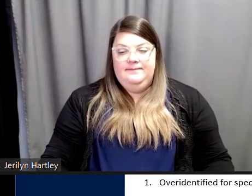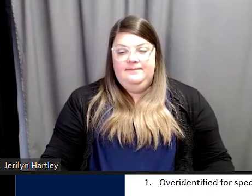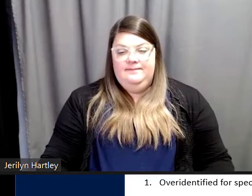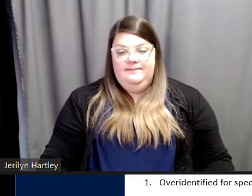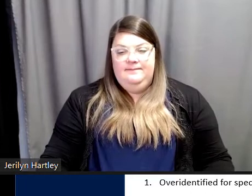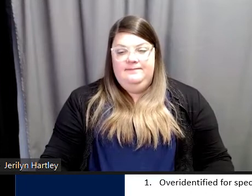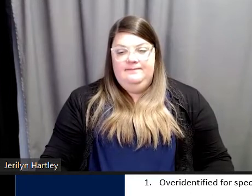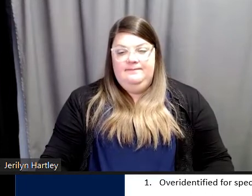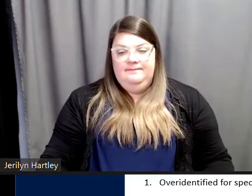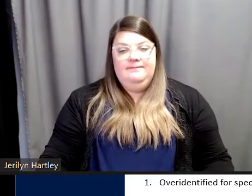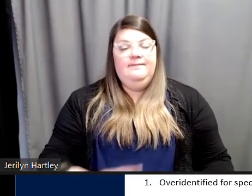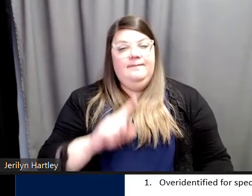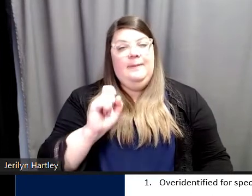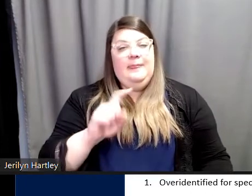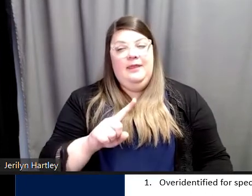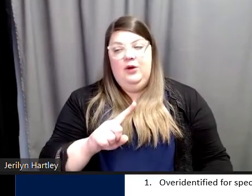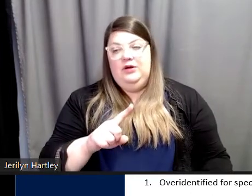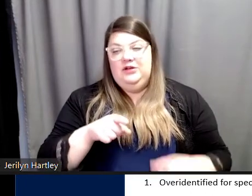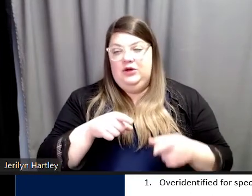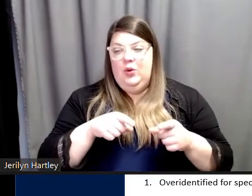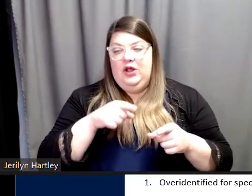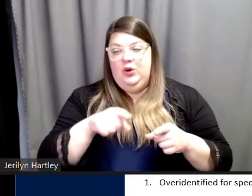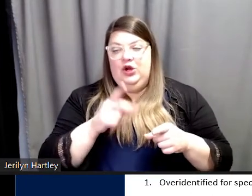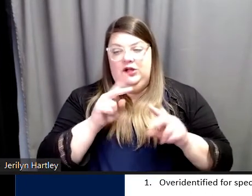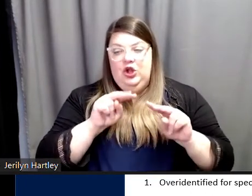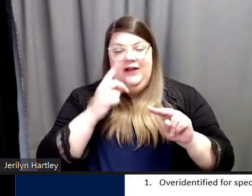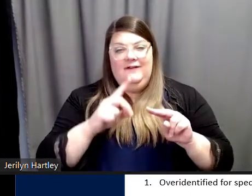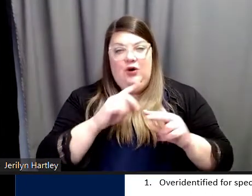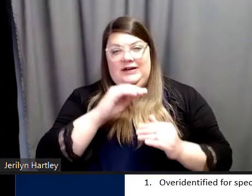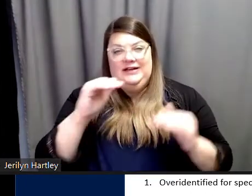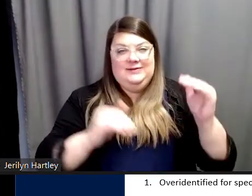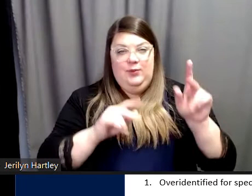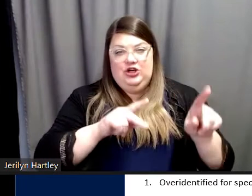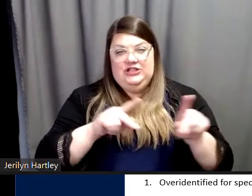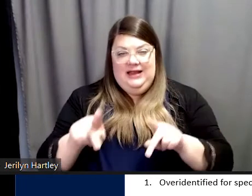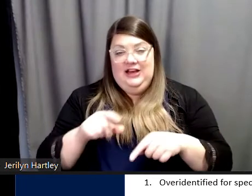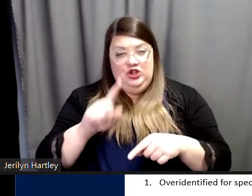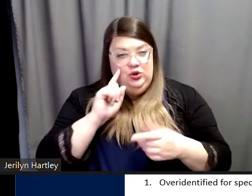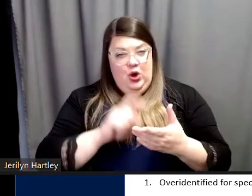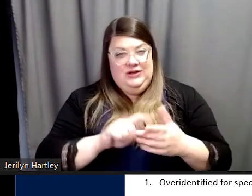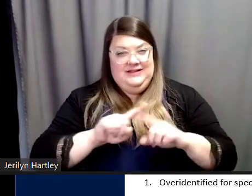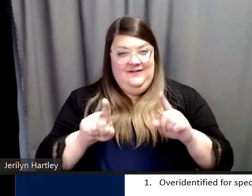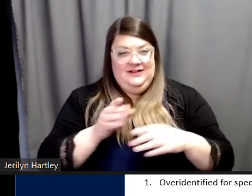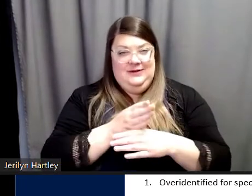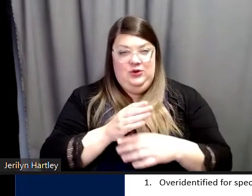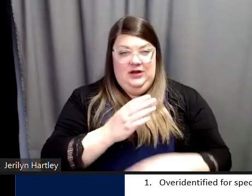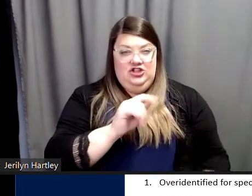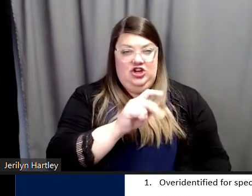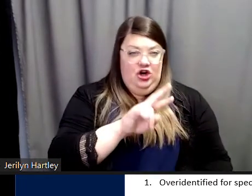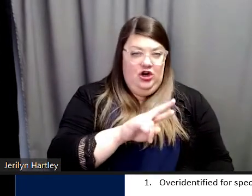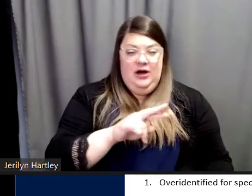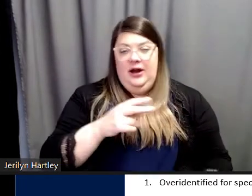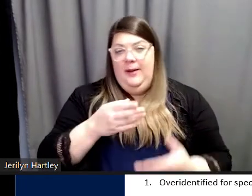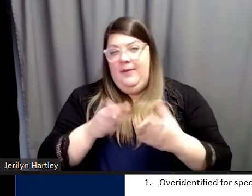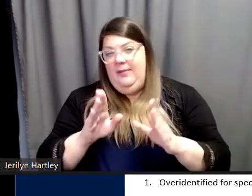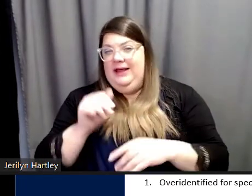One other question. While you were looking for disproportionality, did you notice a difference between charter, public, private schools, and the